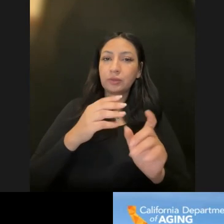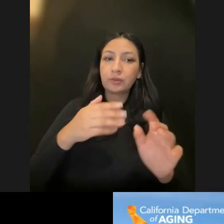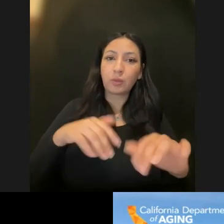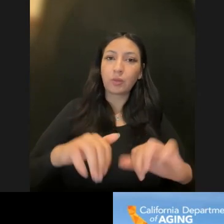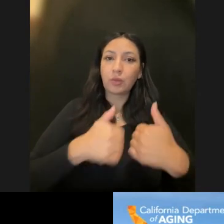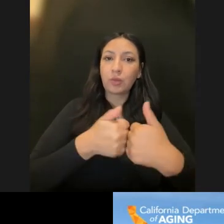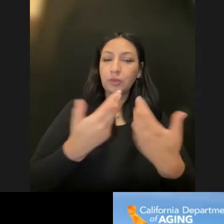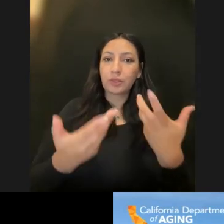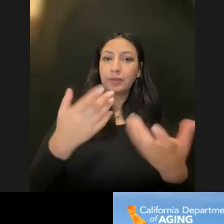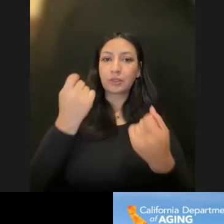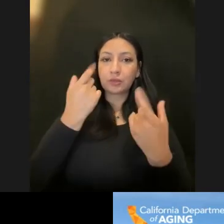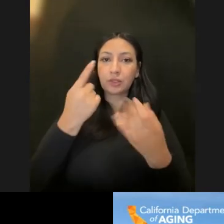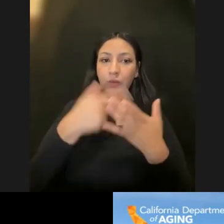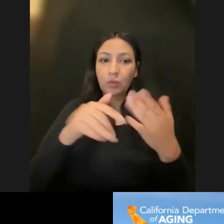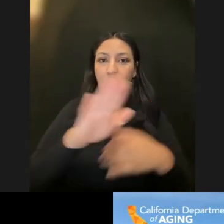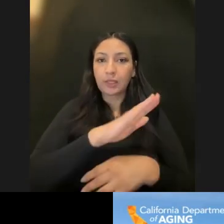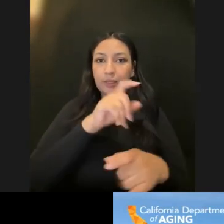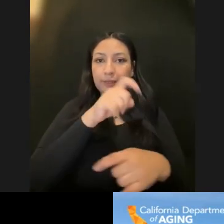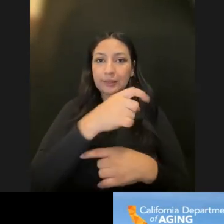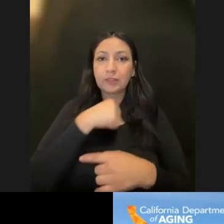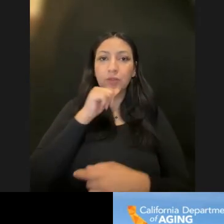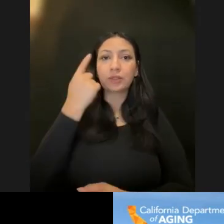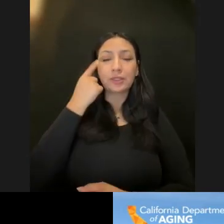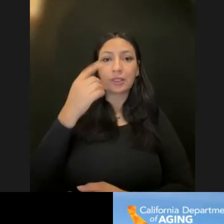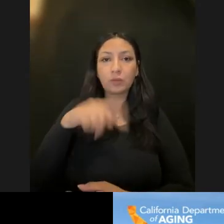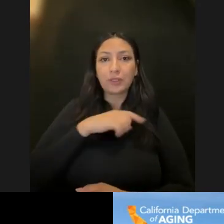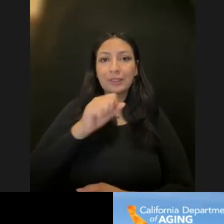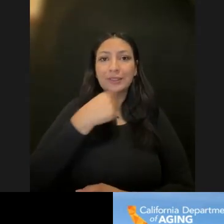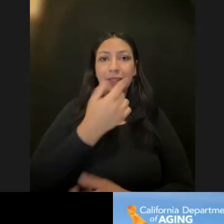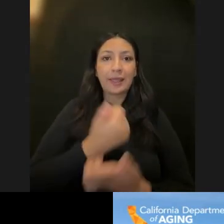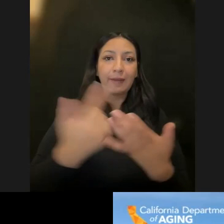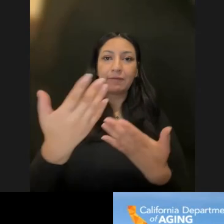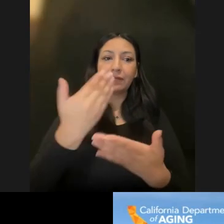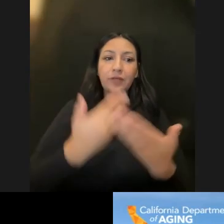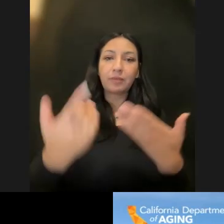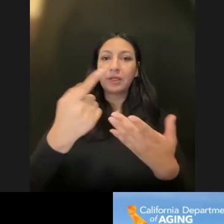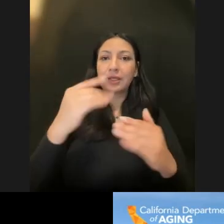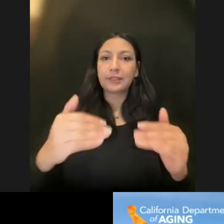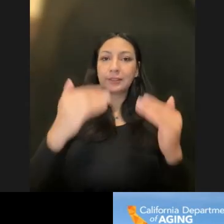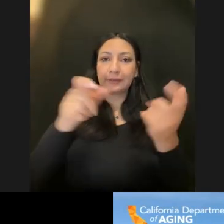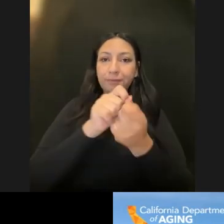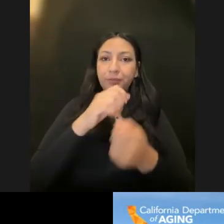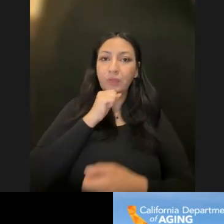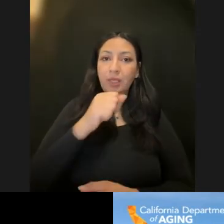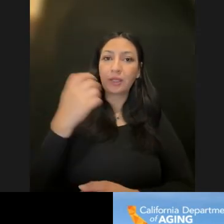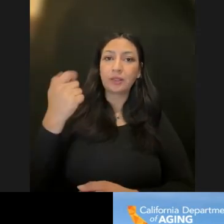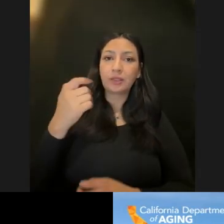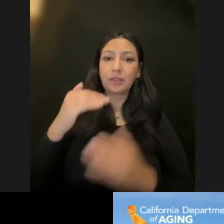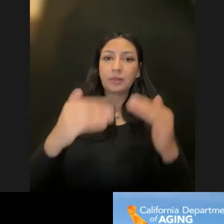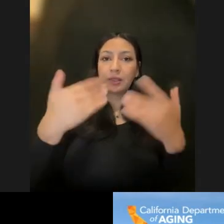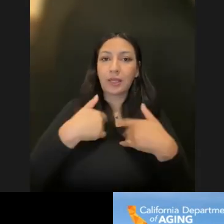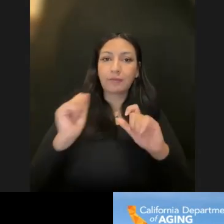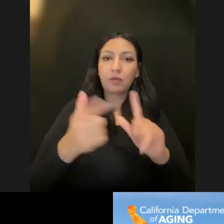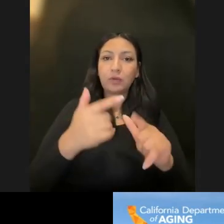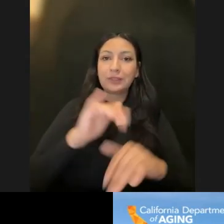understanding what the needs are. Because I don't think we can say that anybody at a certain age or a certain income level has all the same needs.